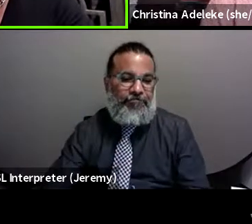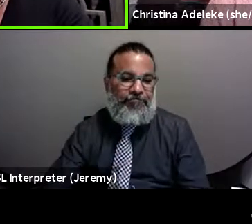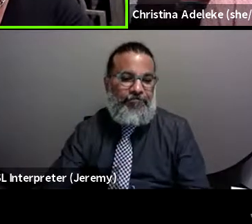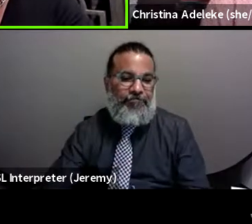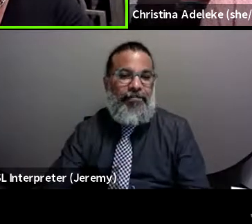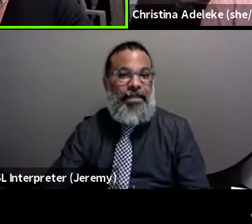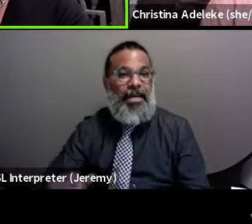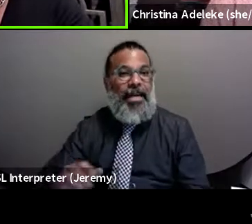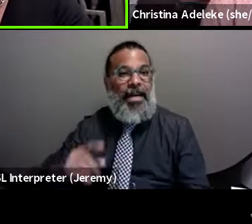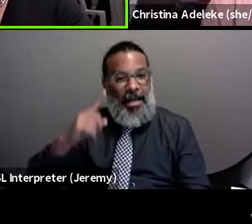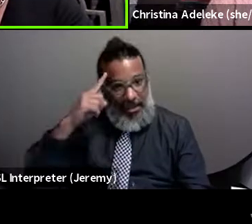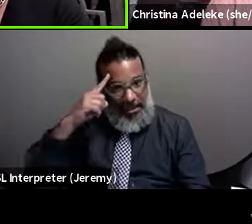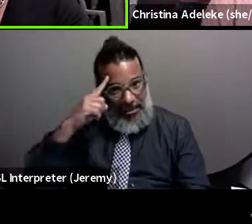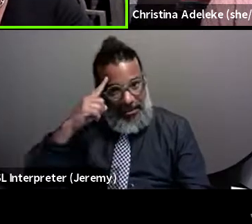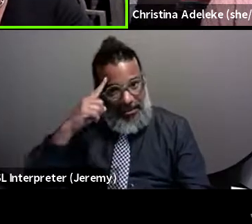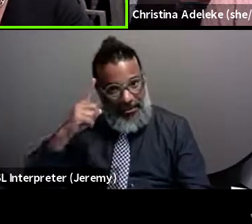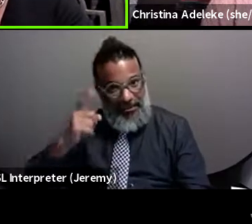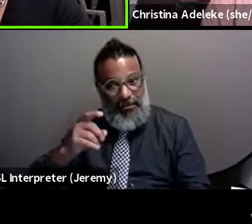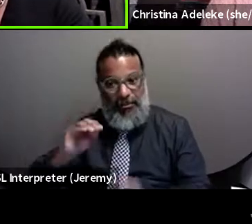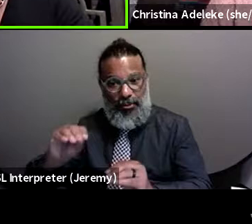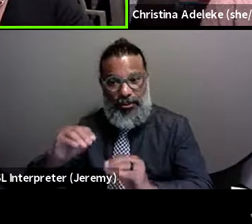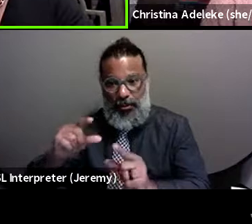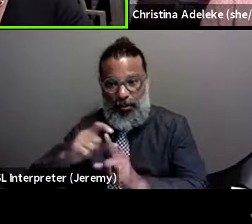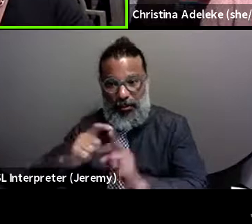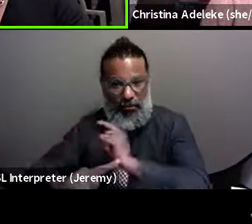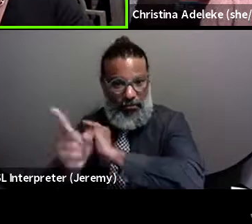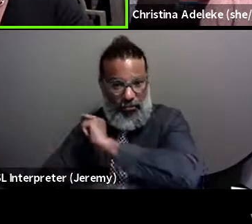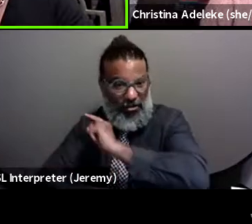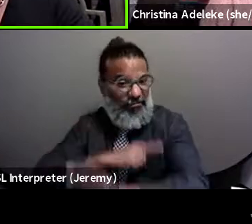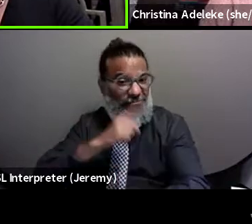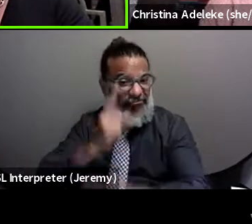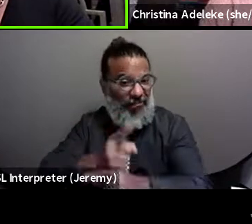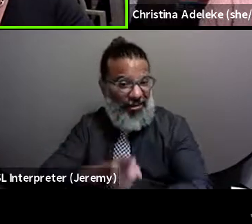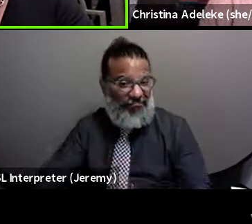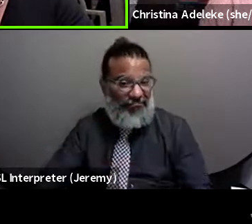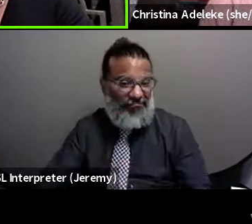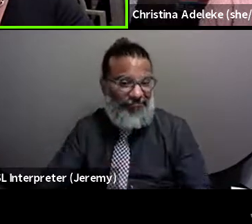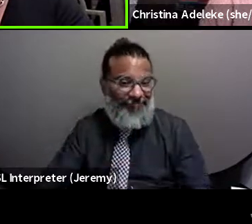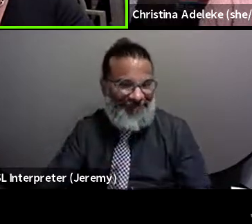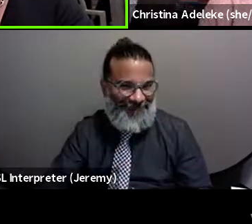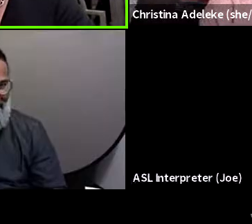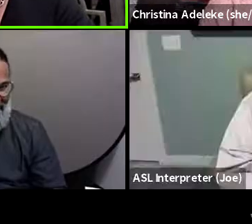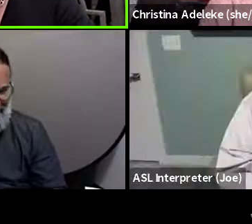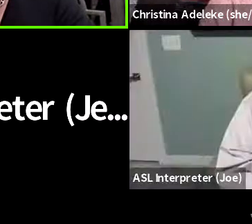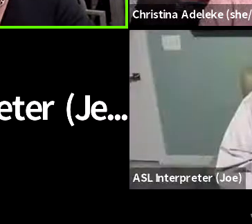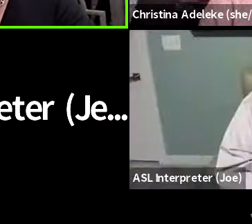And I think somebody put in here being punitive. Yes, it is. Yes. Yes. Yes.